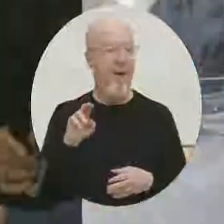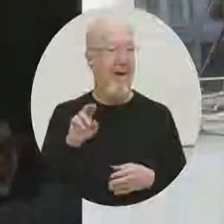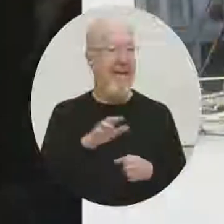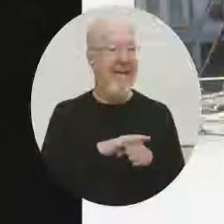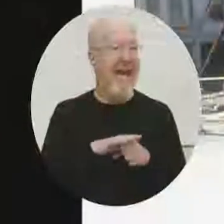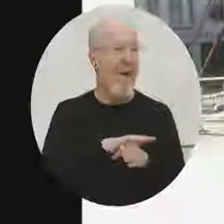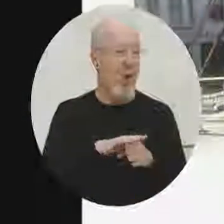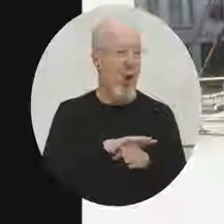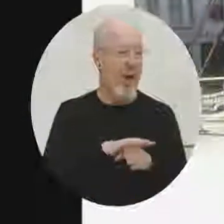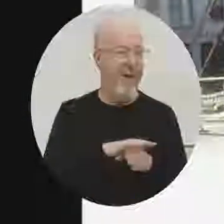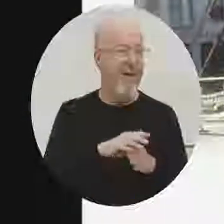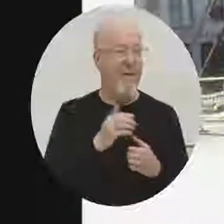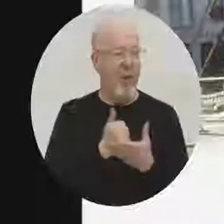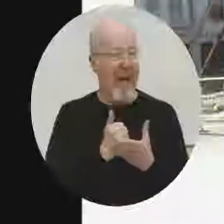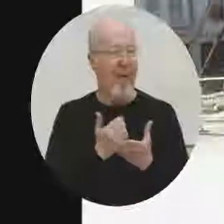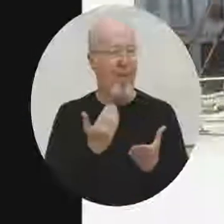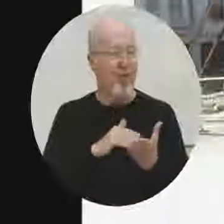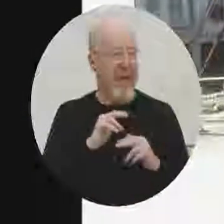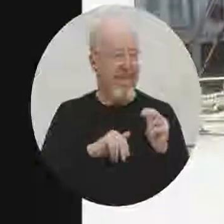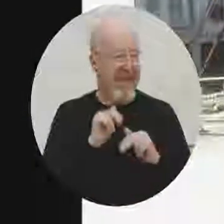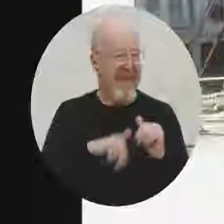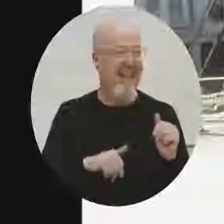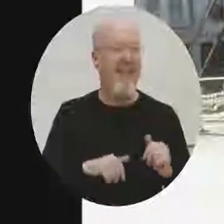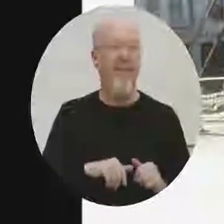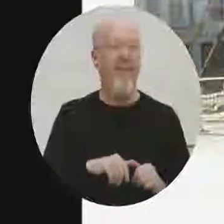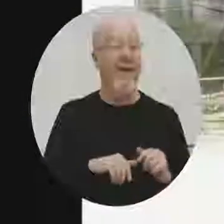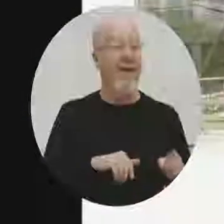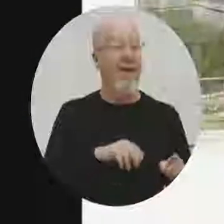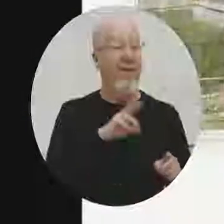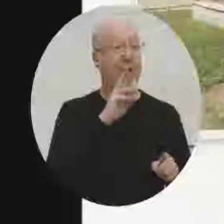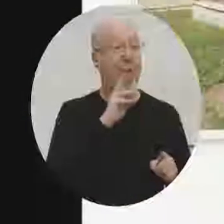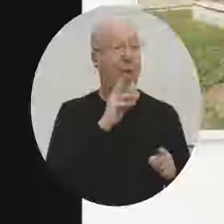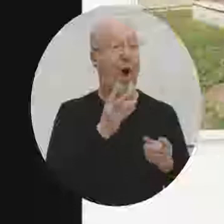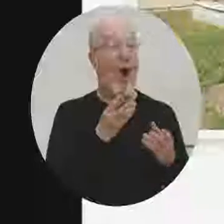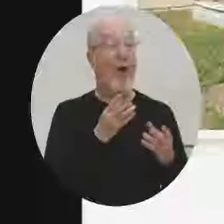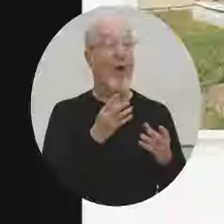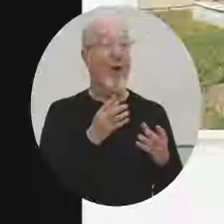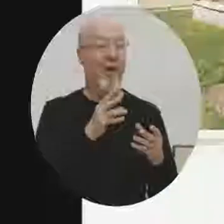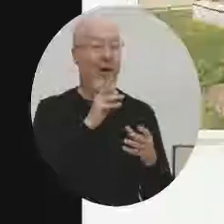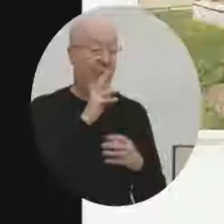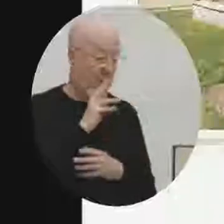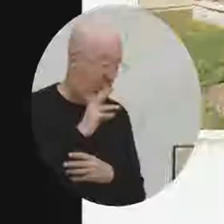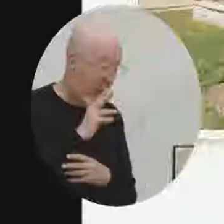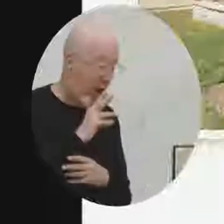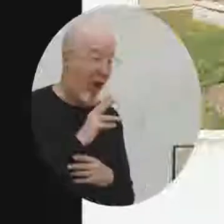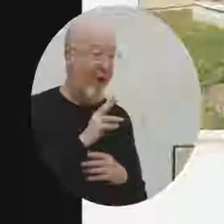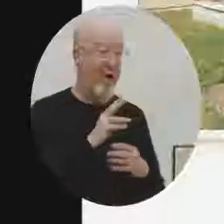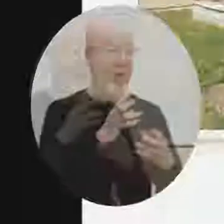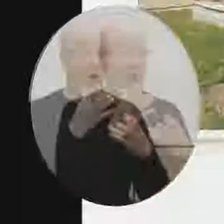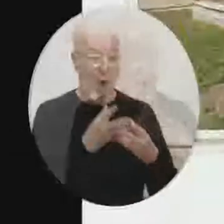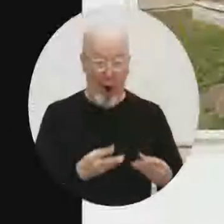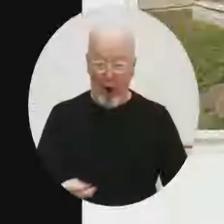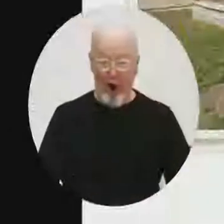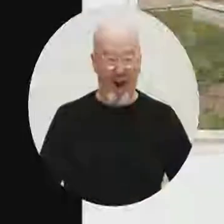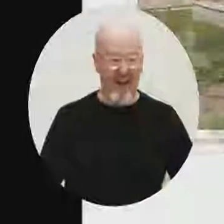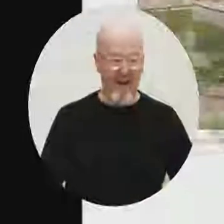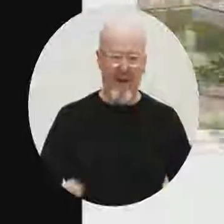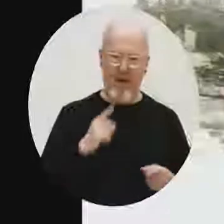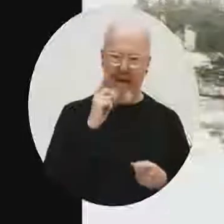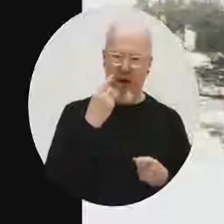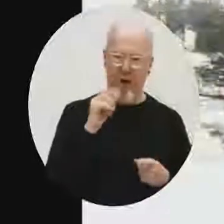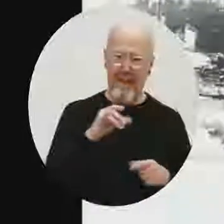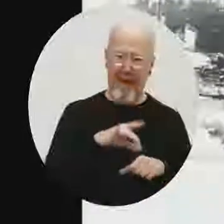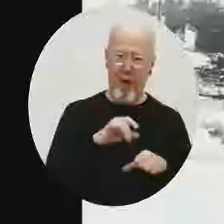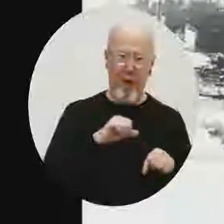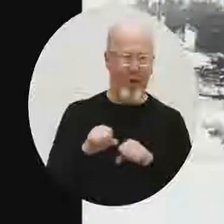you look at what happens in a disaster is when you remove the water, the outcomes look very similar. You see a home here in the Ninth Ward that